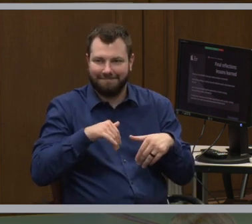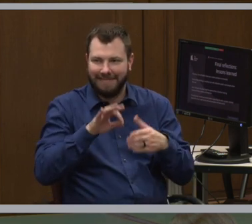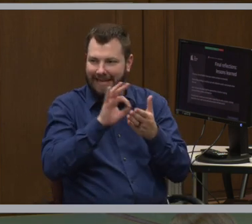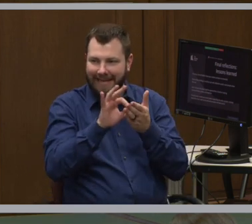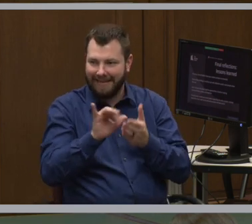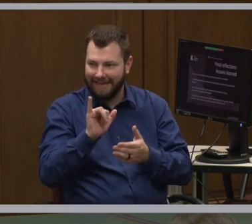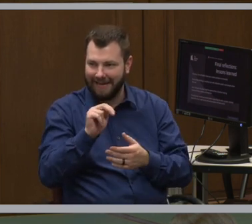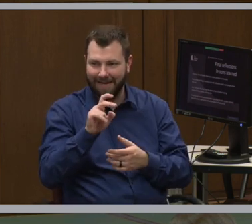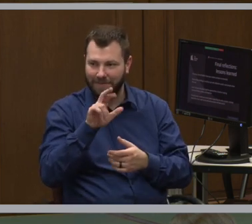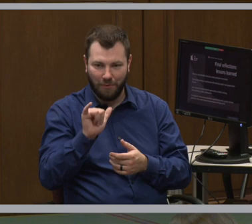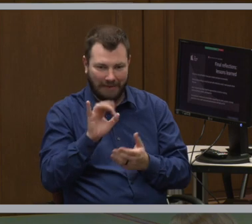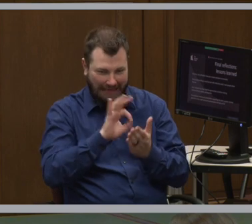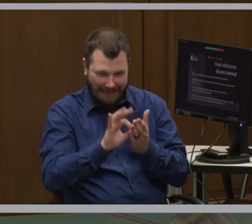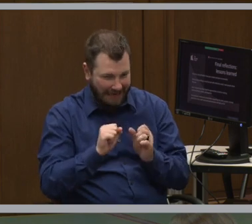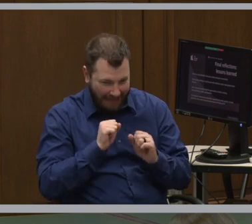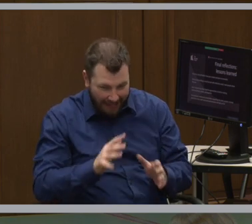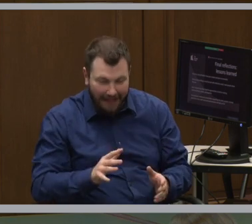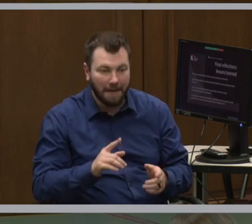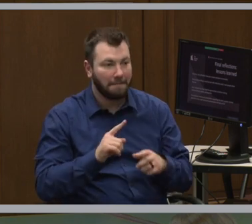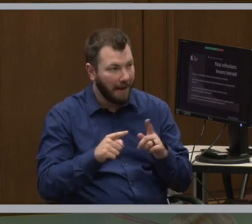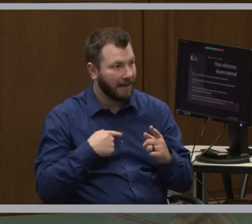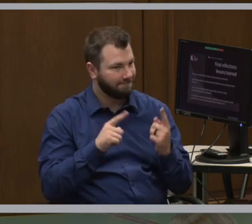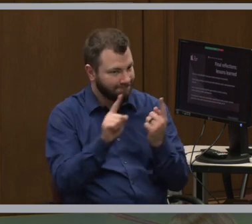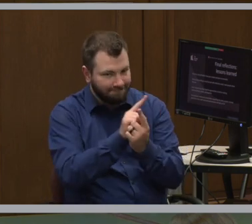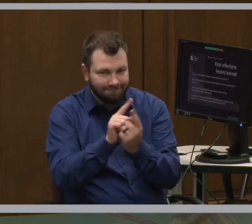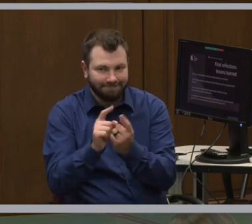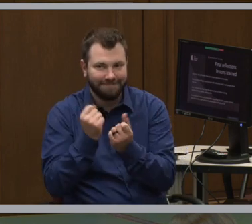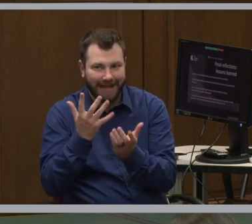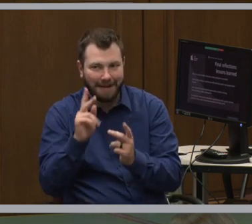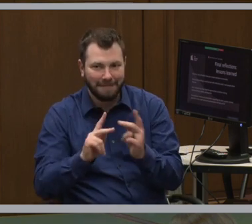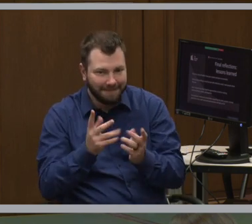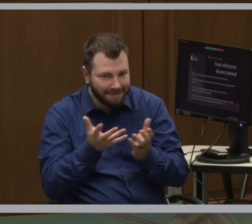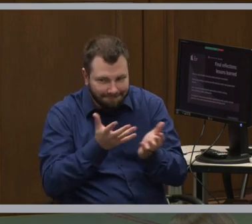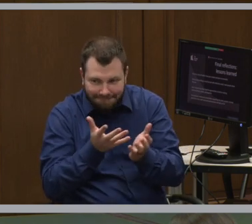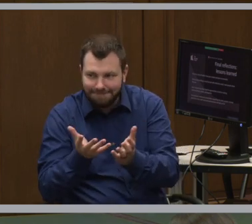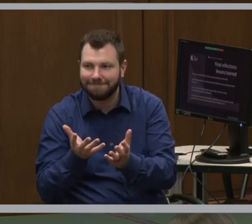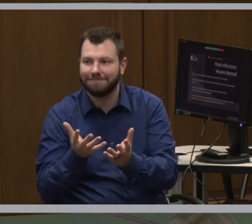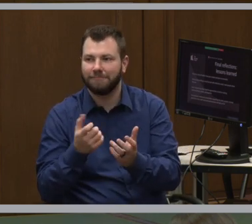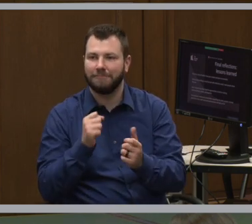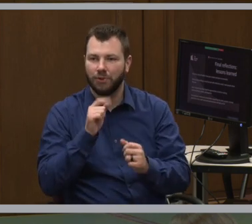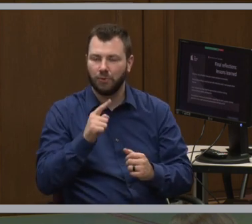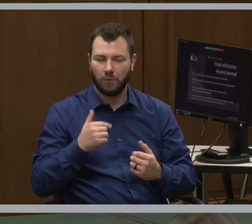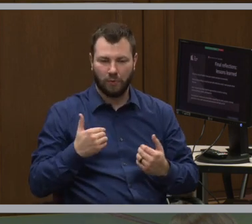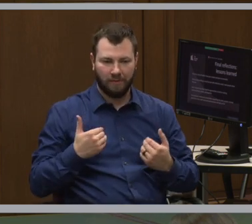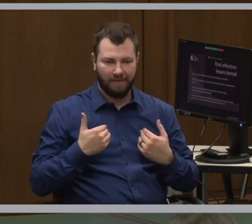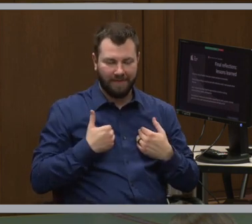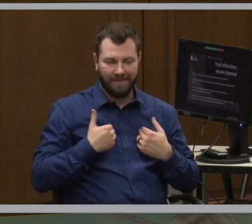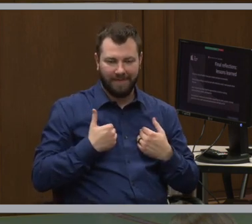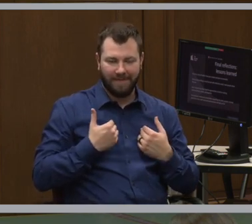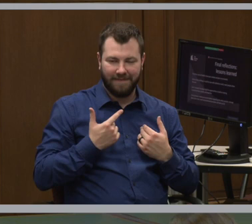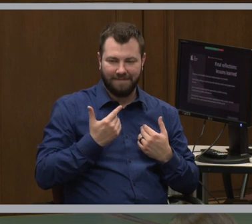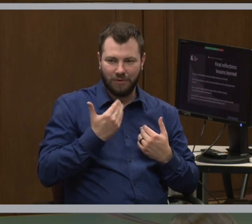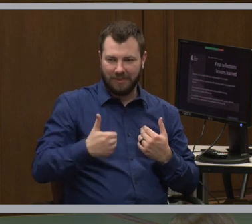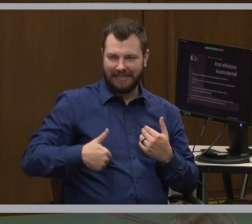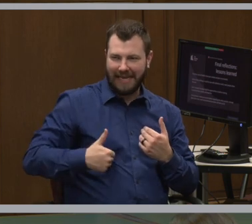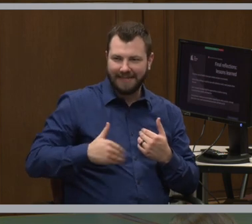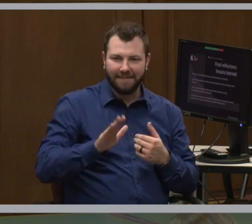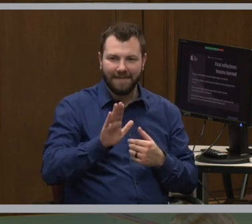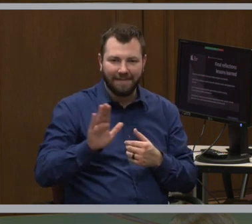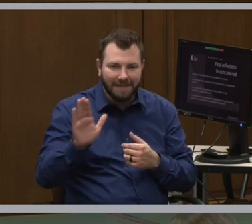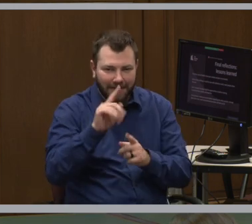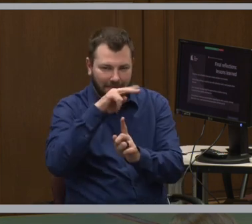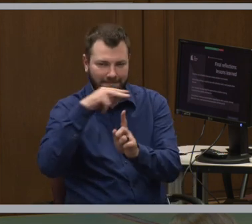but I've talked to a lot of people. You know, I've tried to make sure that I have a good sense of what's important to them,